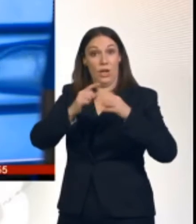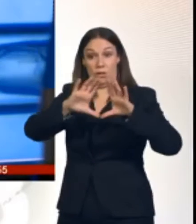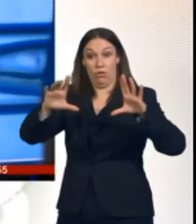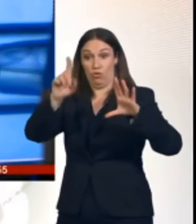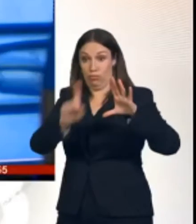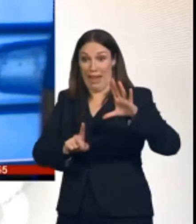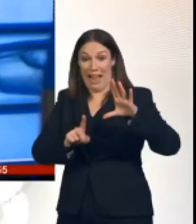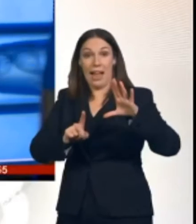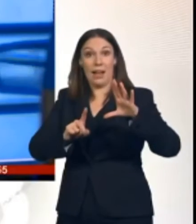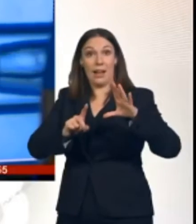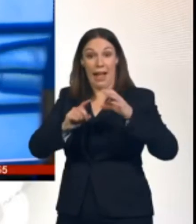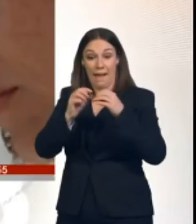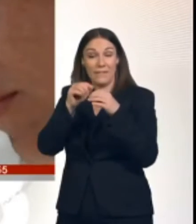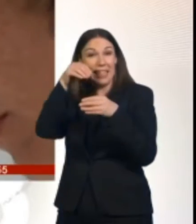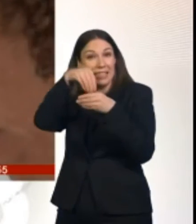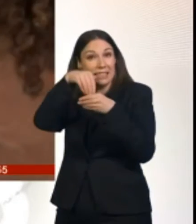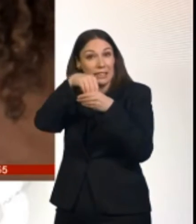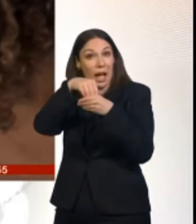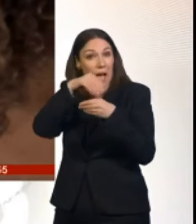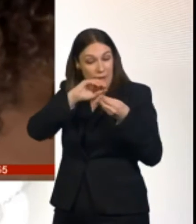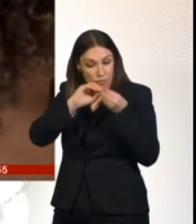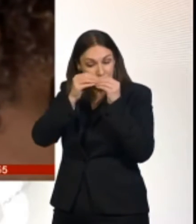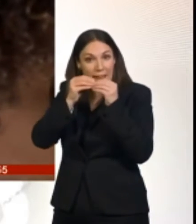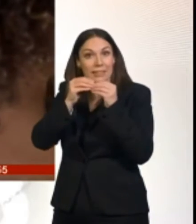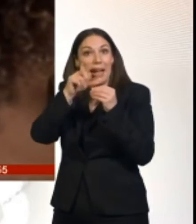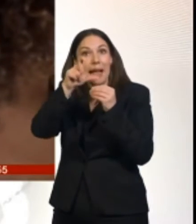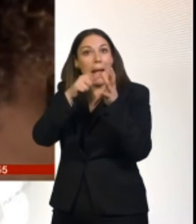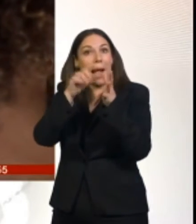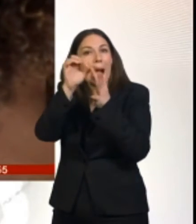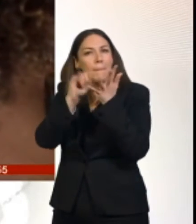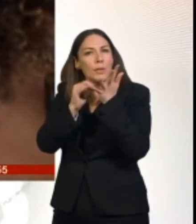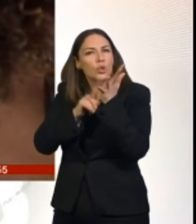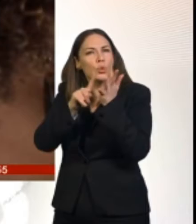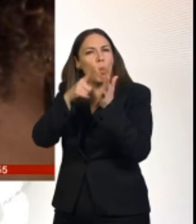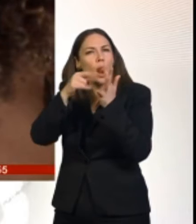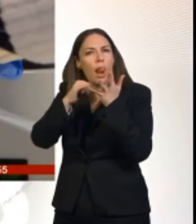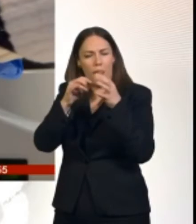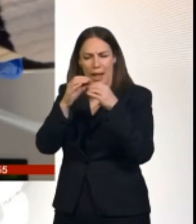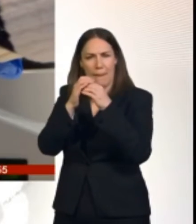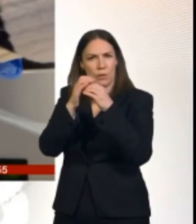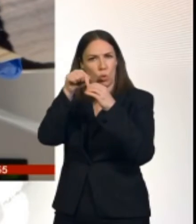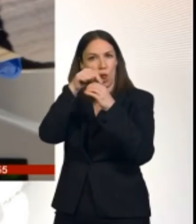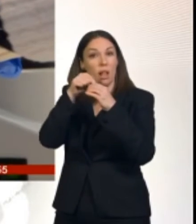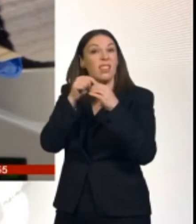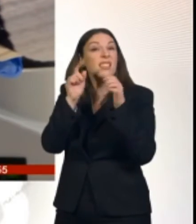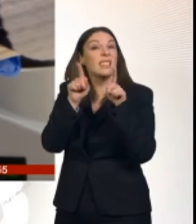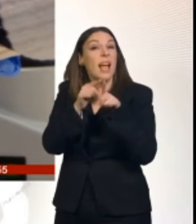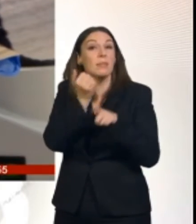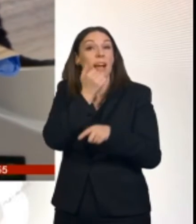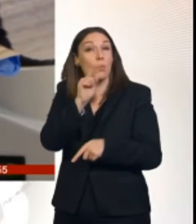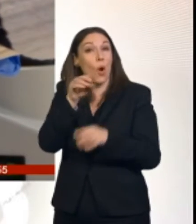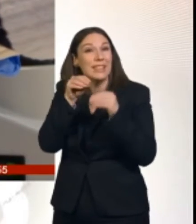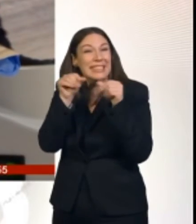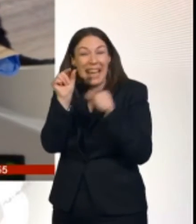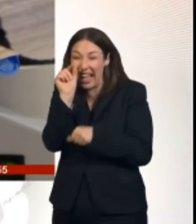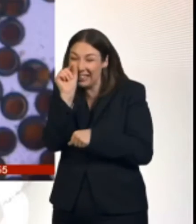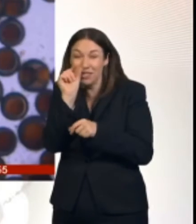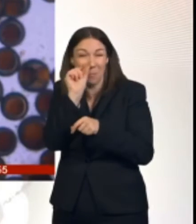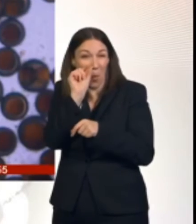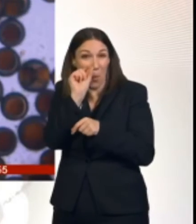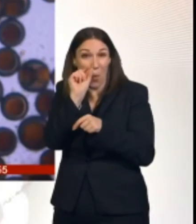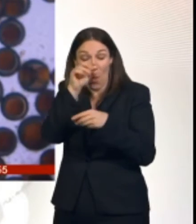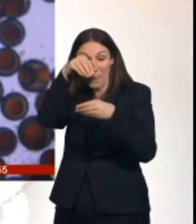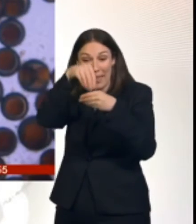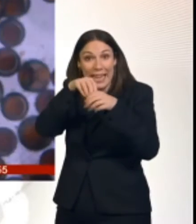helping to design tiny capsules the size of sand grains that will sit inside the concrete. Any crack will split them